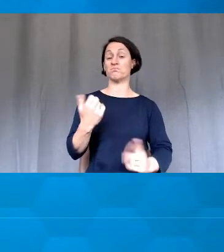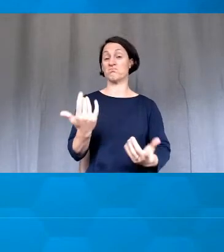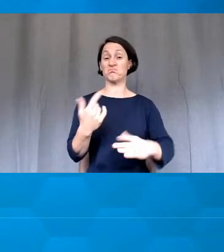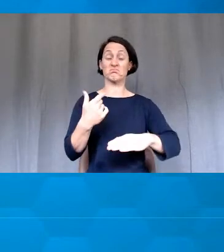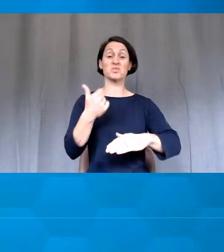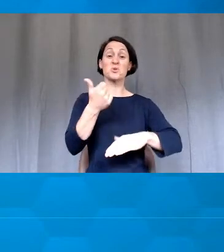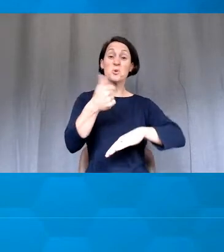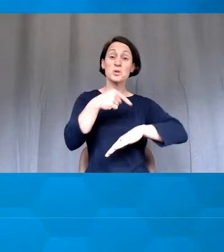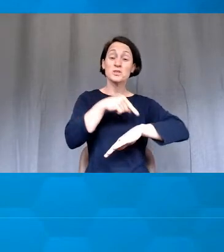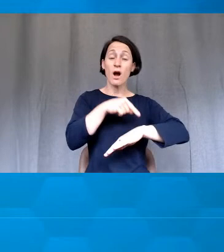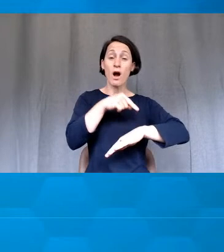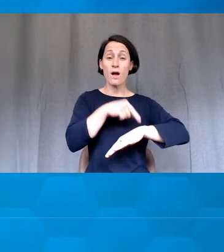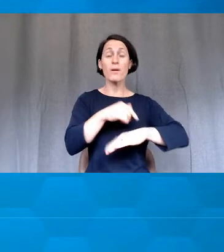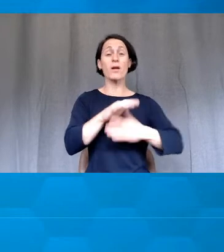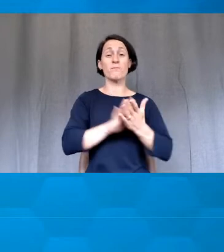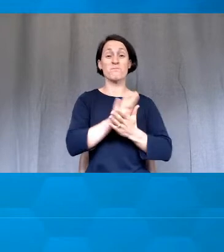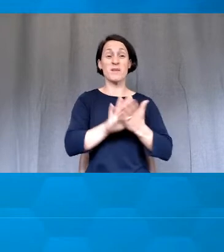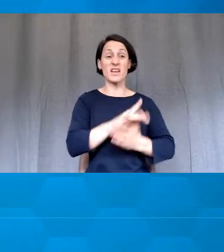Timely, zero.